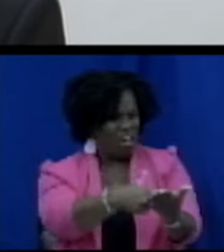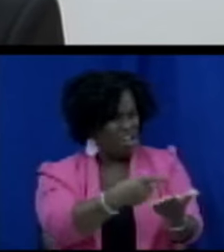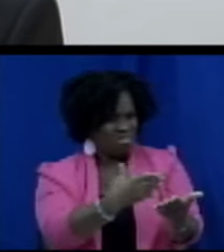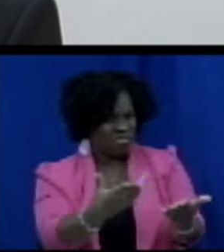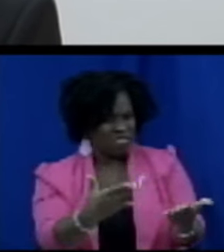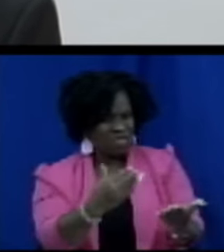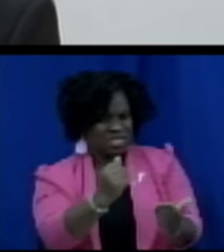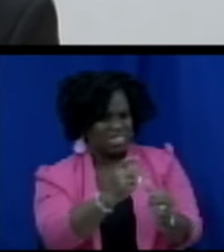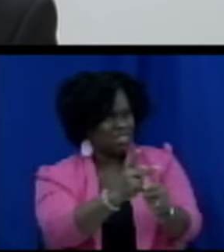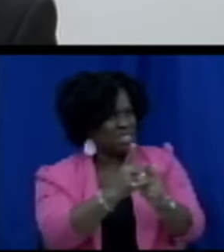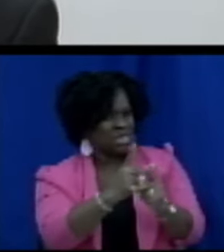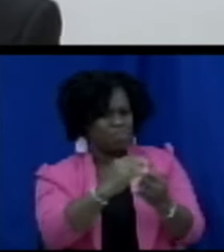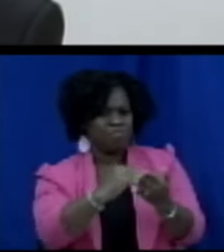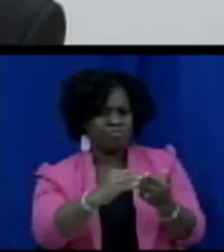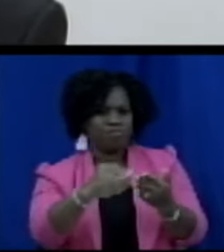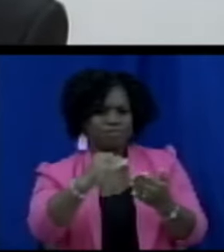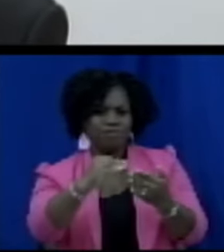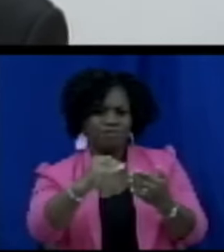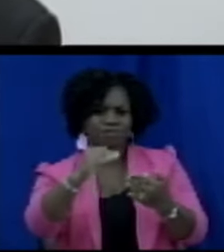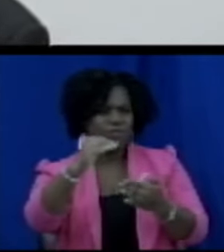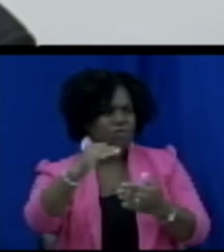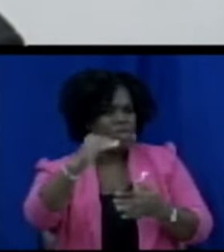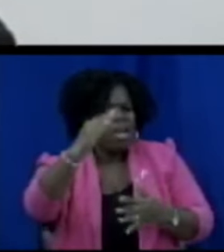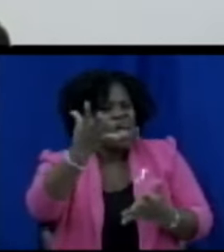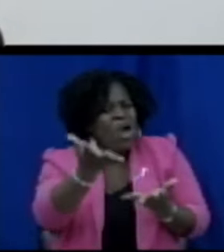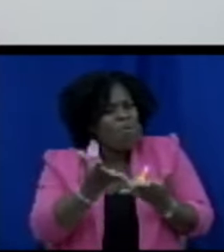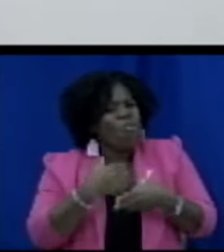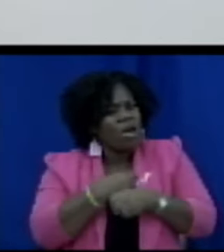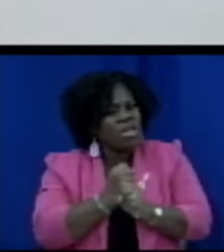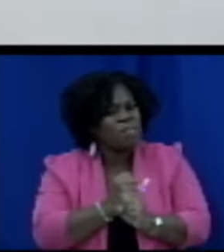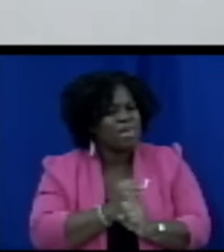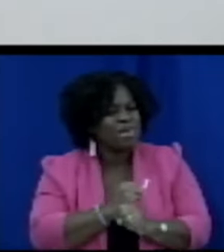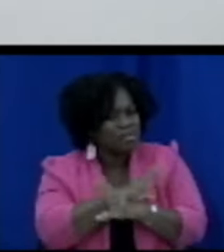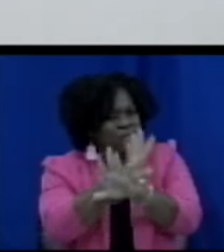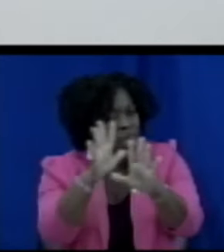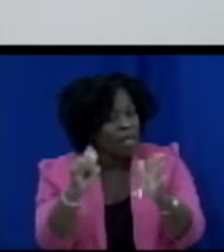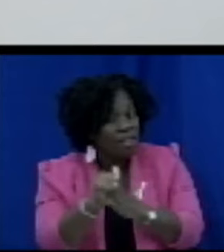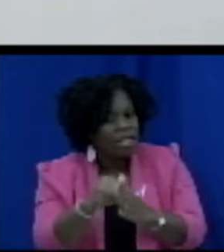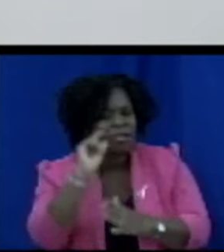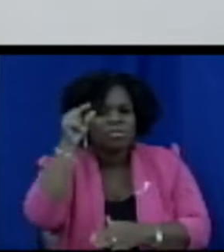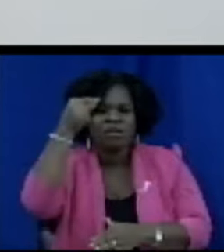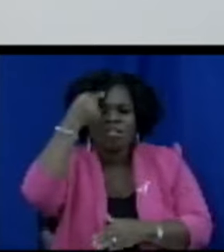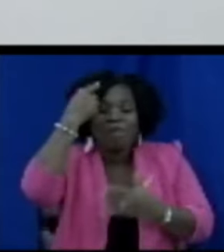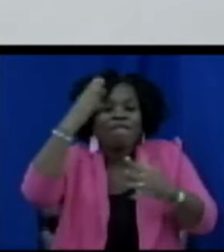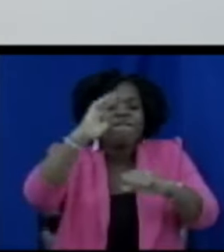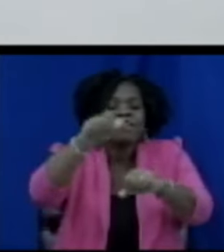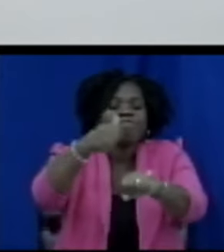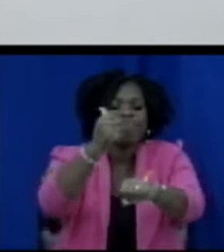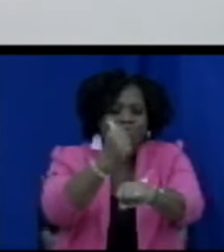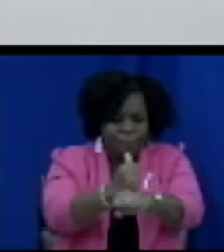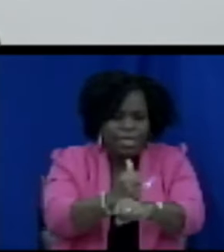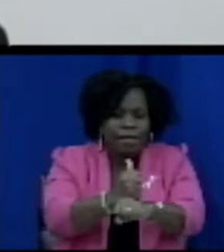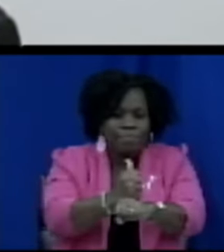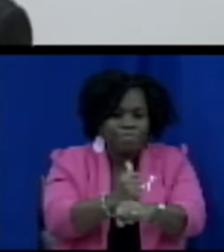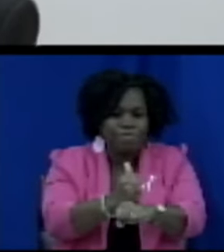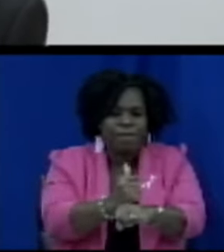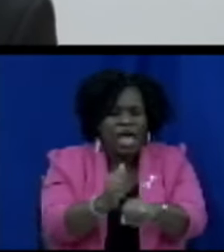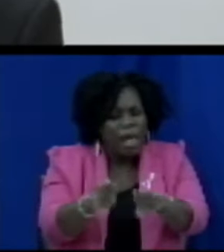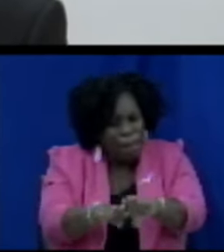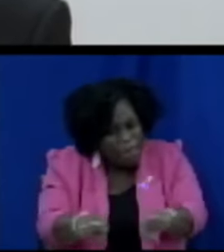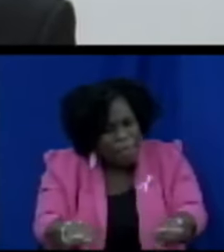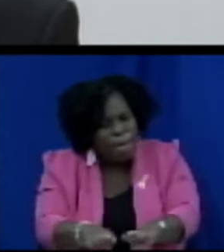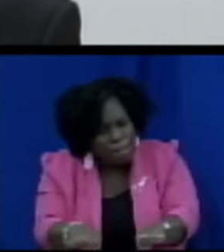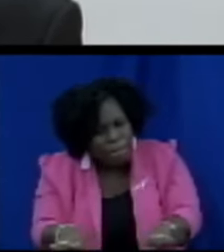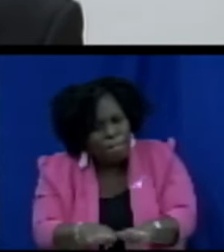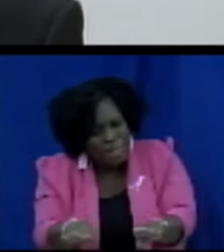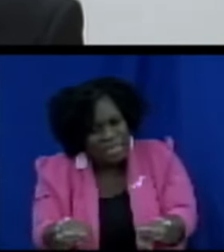to make it clear that the government has set the basic formula that